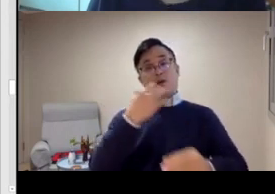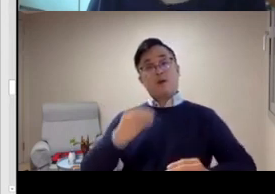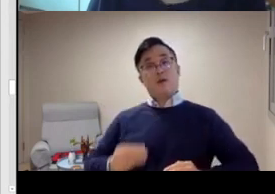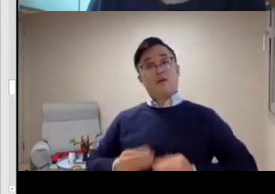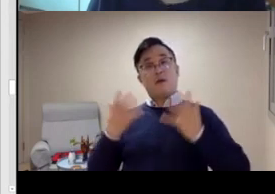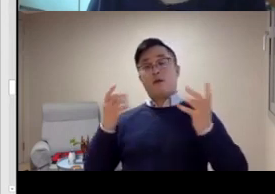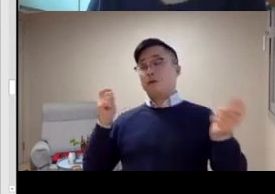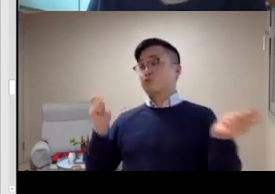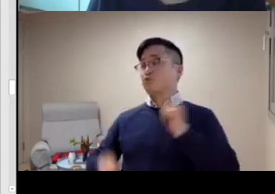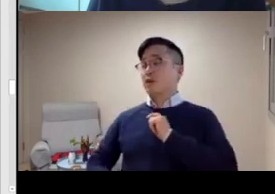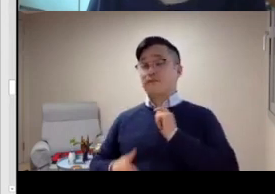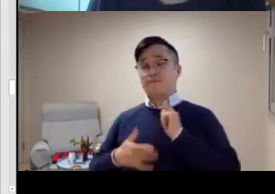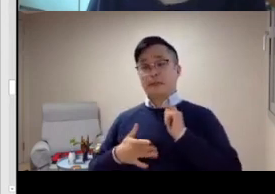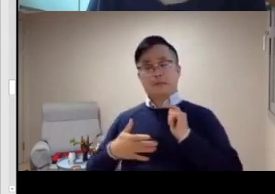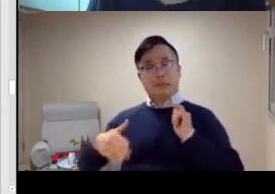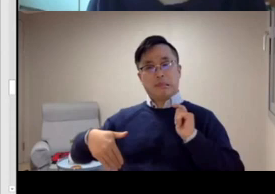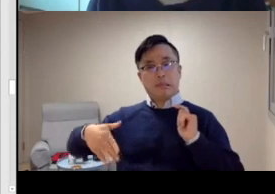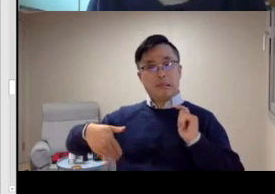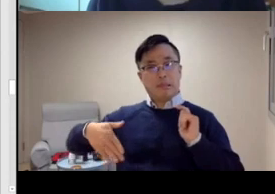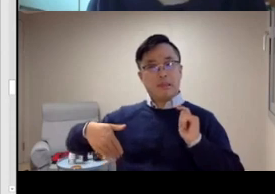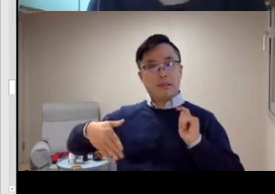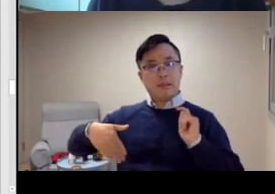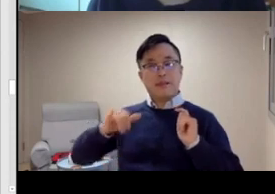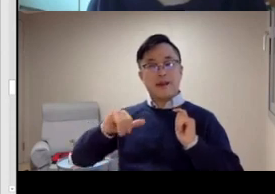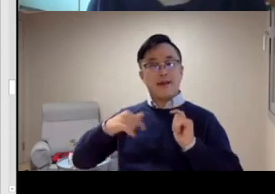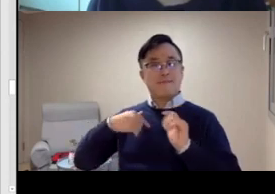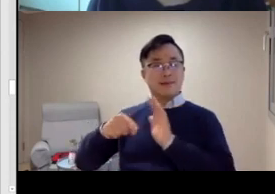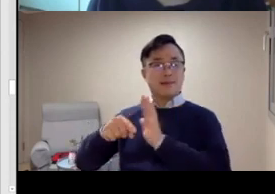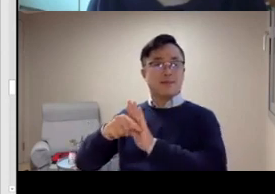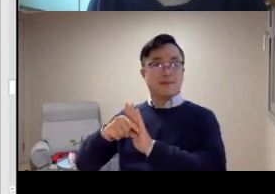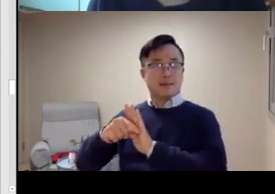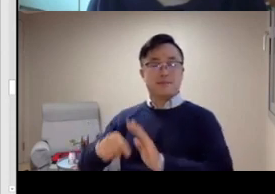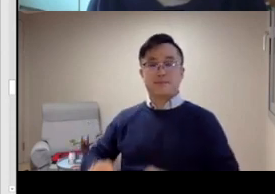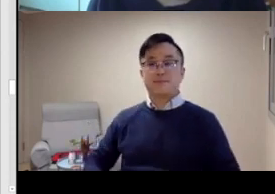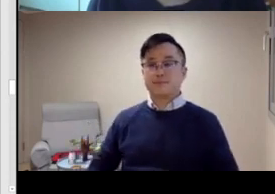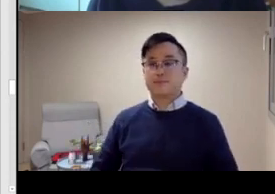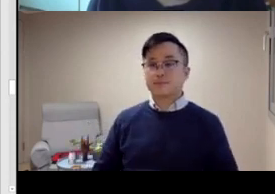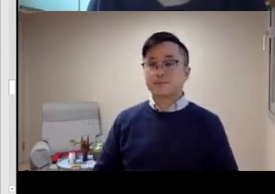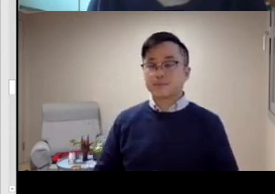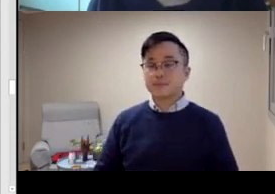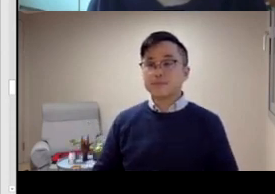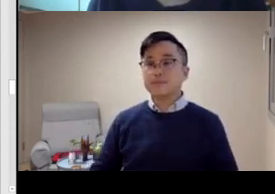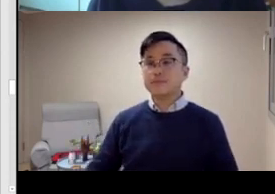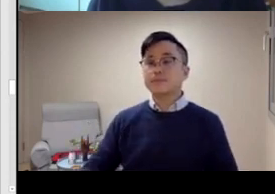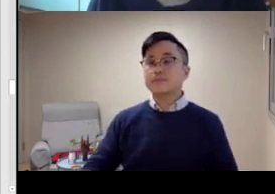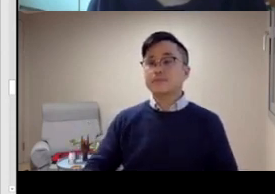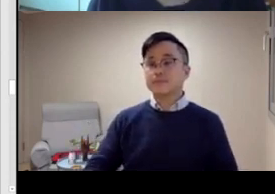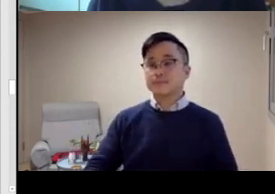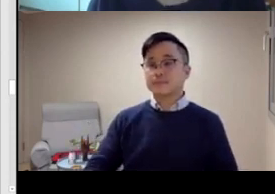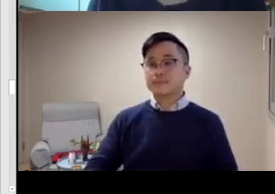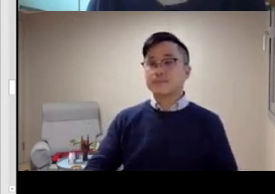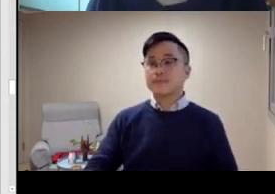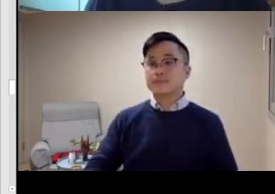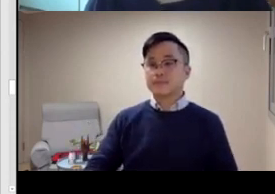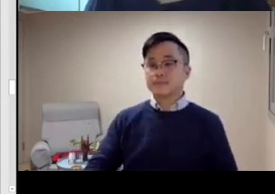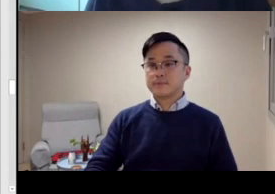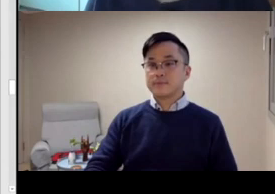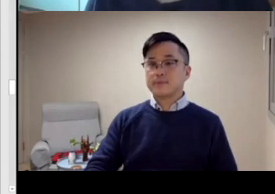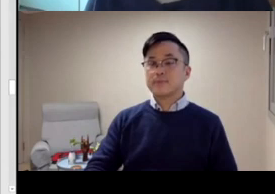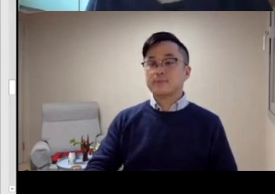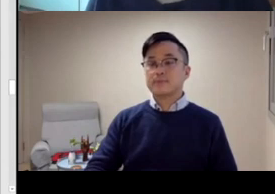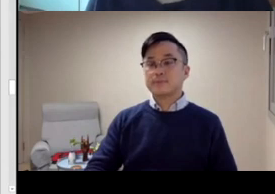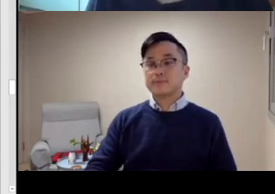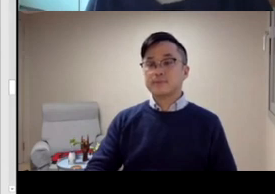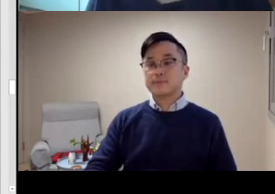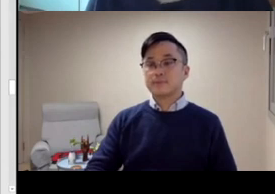And the other thing is the deaf people are not having much opportunity to contribute to the sign language language research. And basically